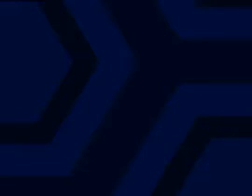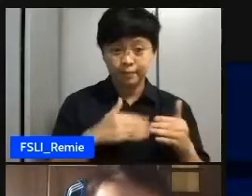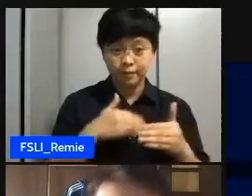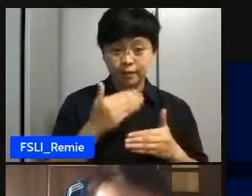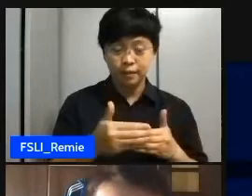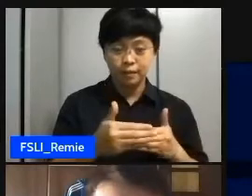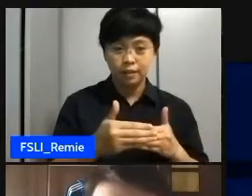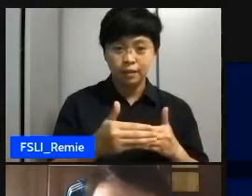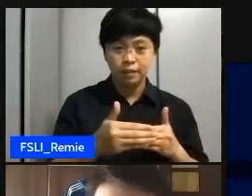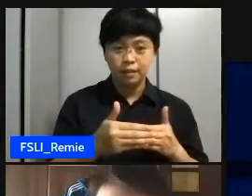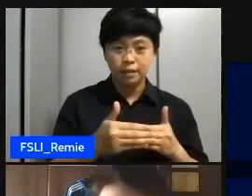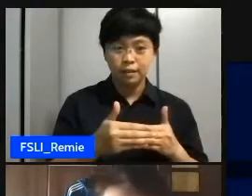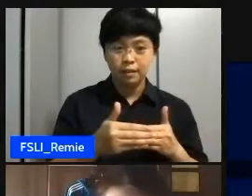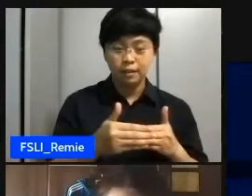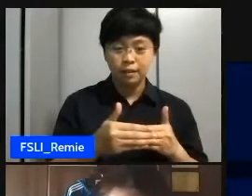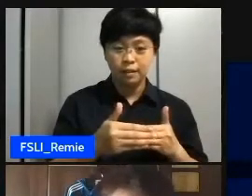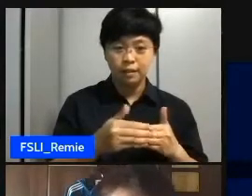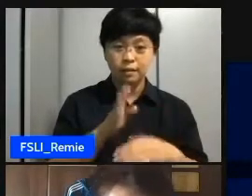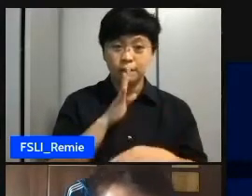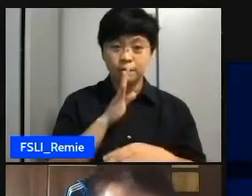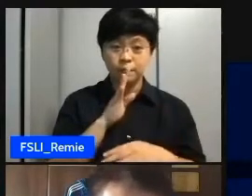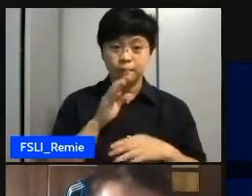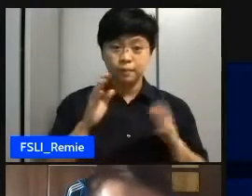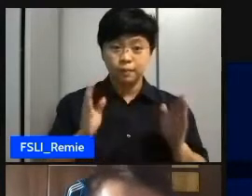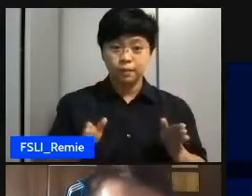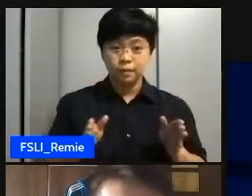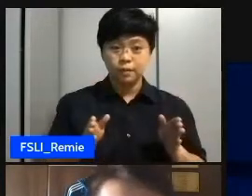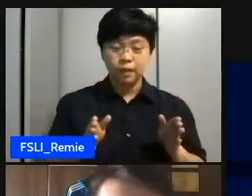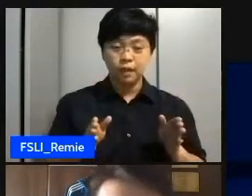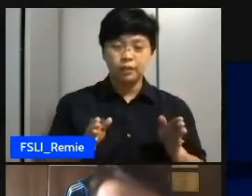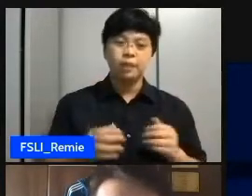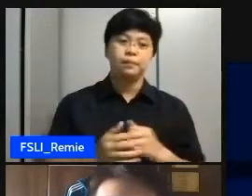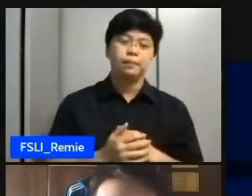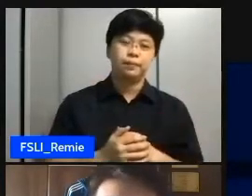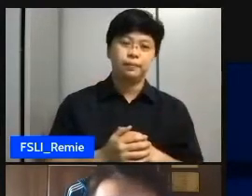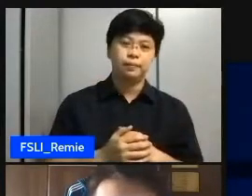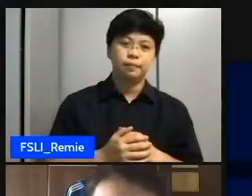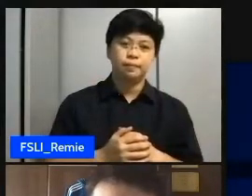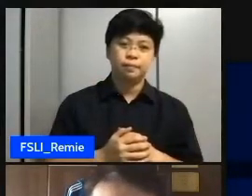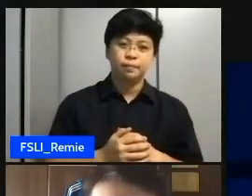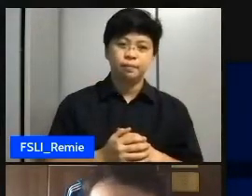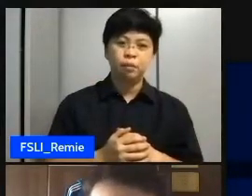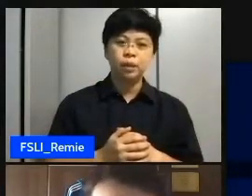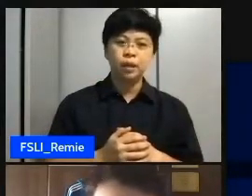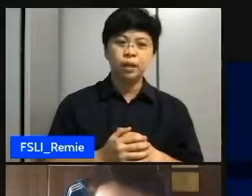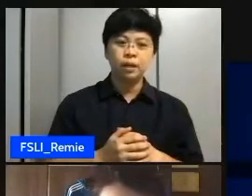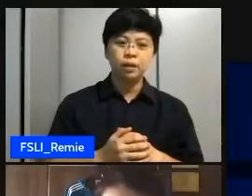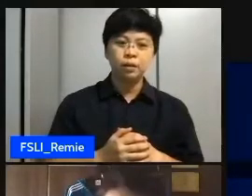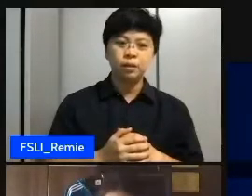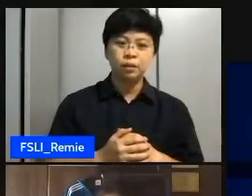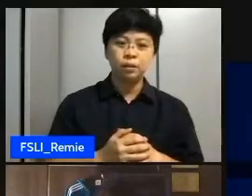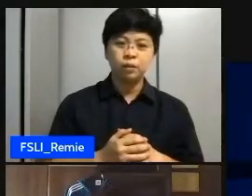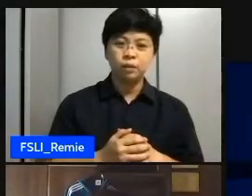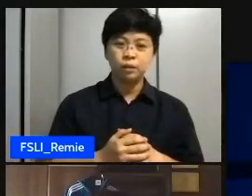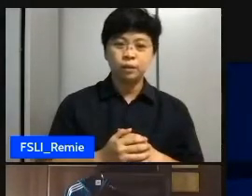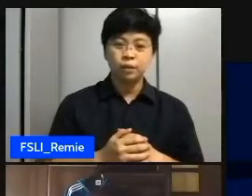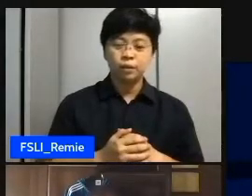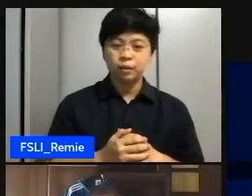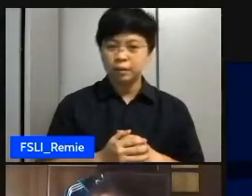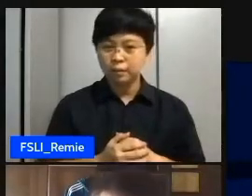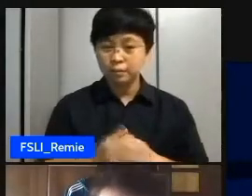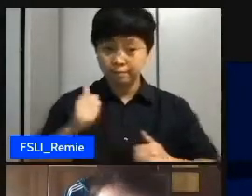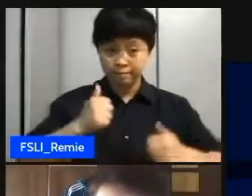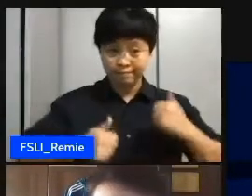So, next speakers are brothers with autism. They are both Special Olympic Filipinas athletes and